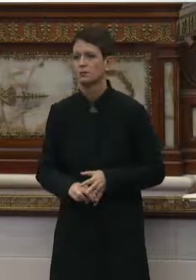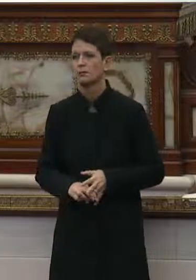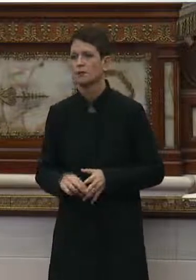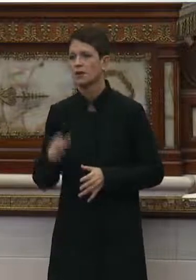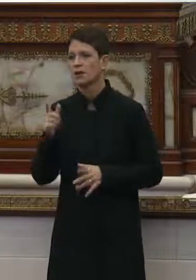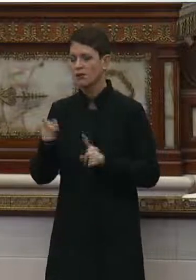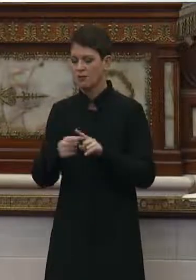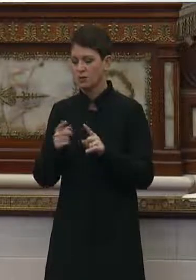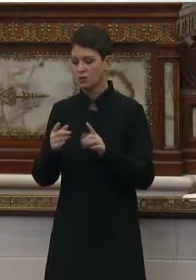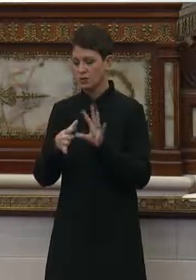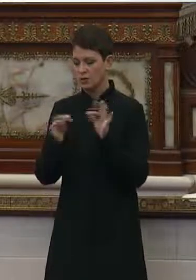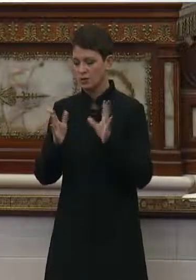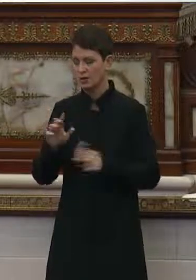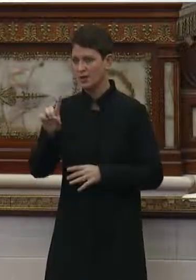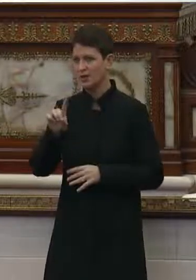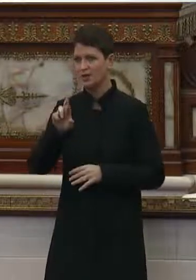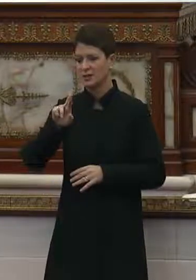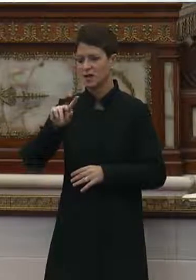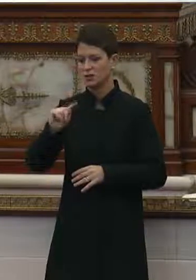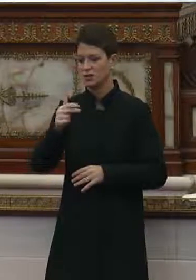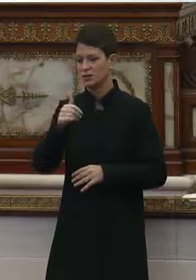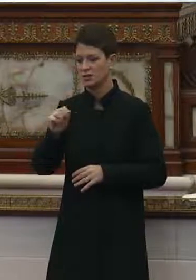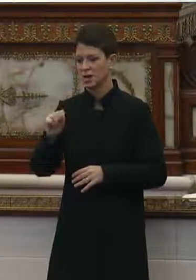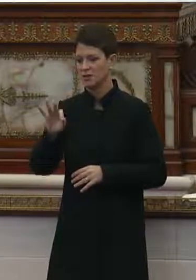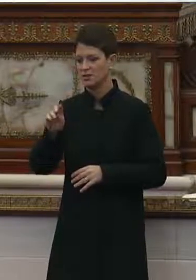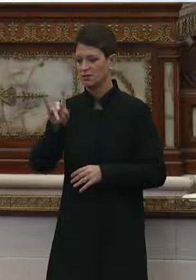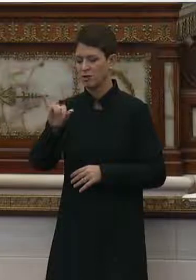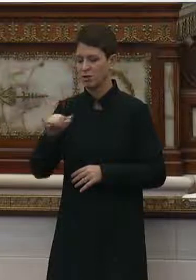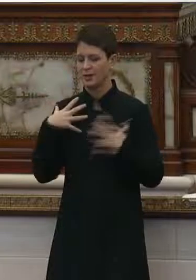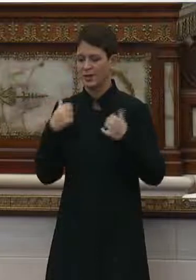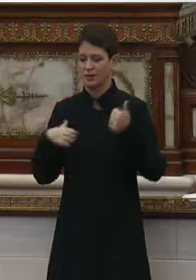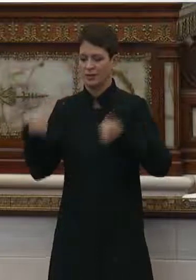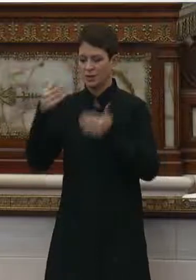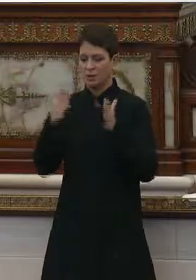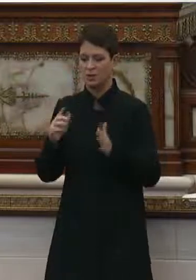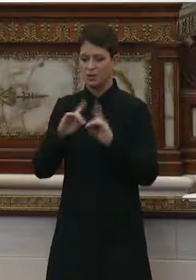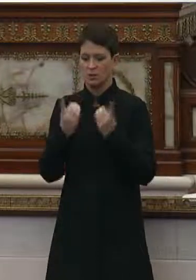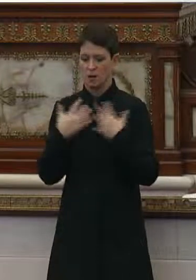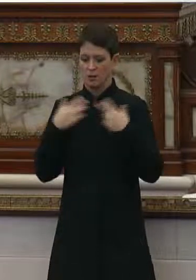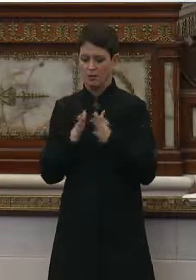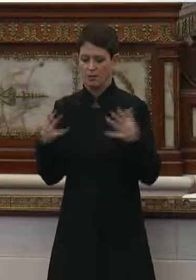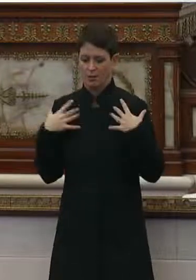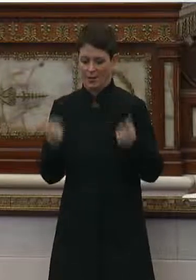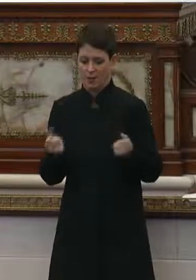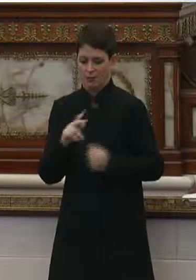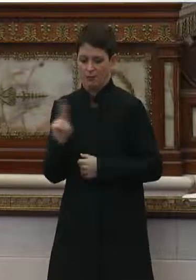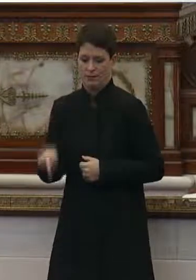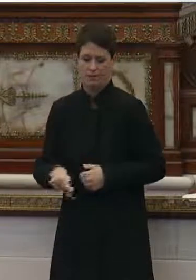First witness is Dr. Thomas Farley, Health Commissioner of the Department of Public Health.